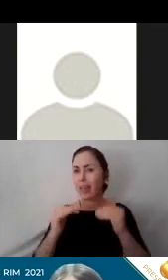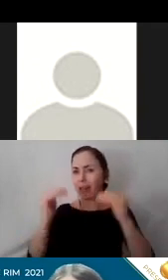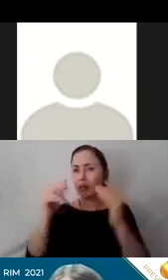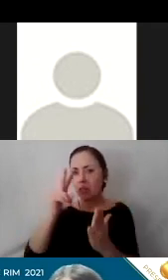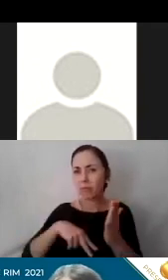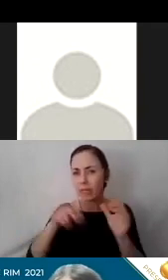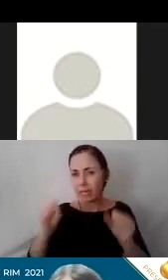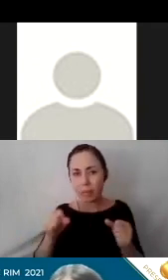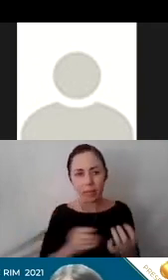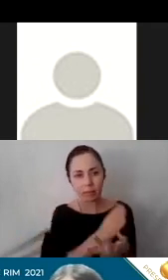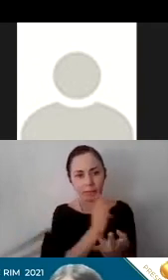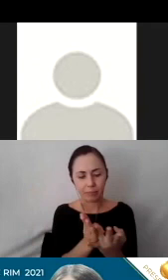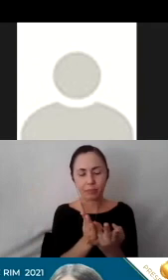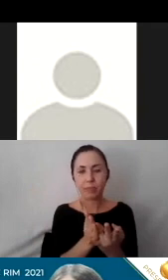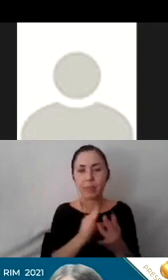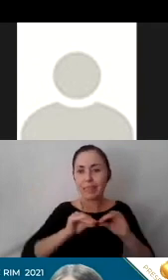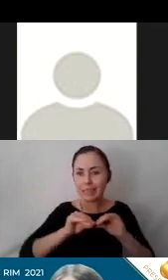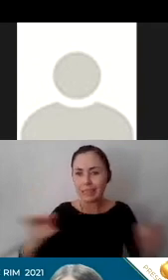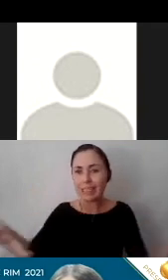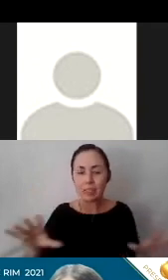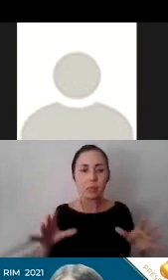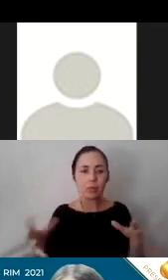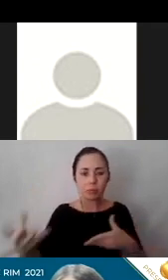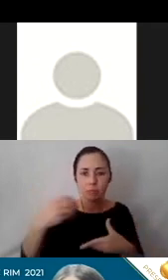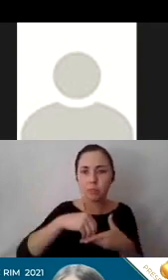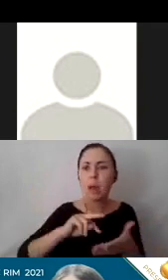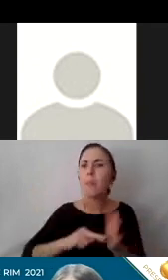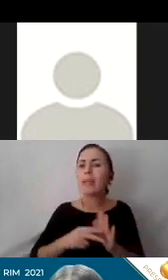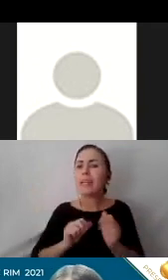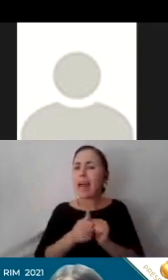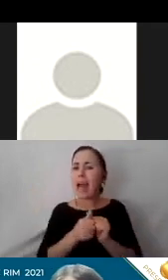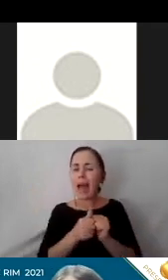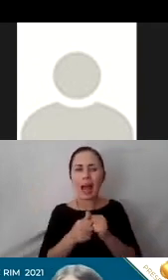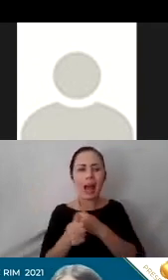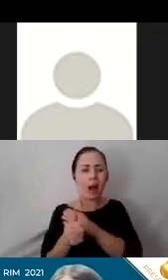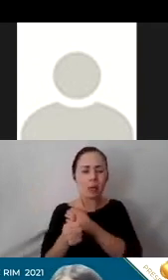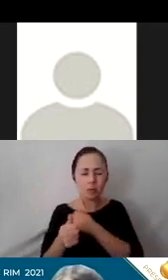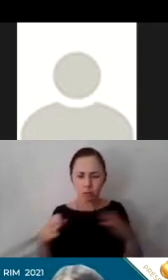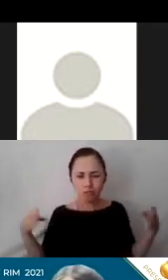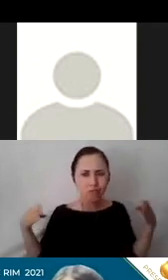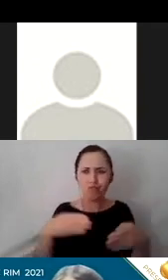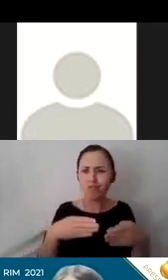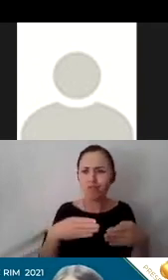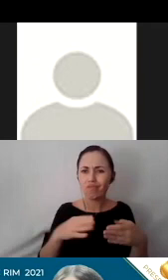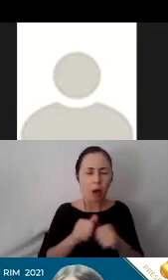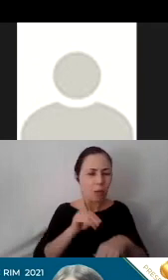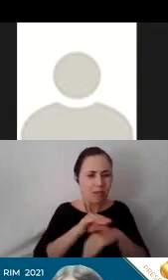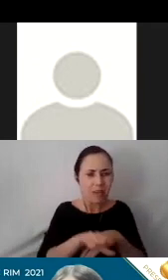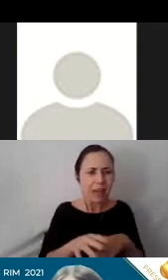The distribution and reach. This includes how to target our spheres of influence, community organizations,